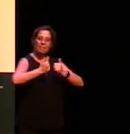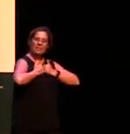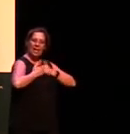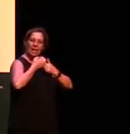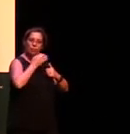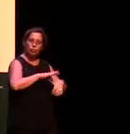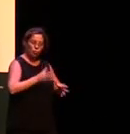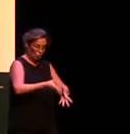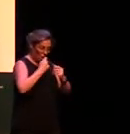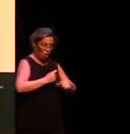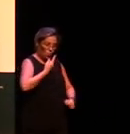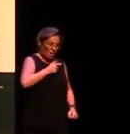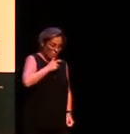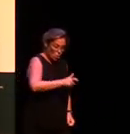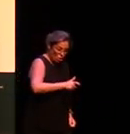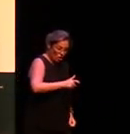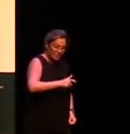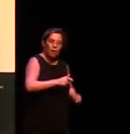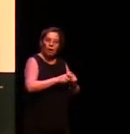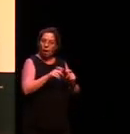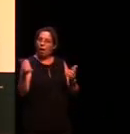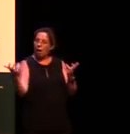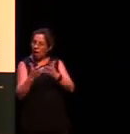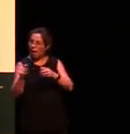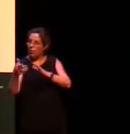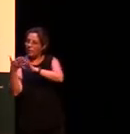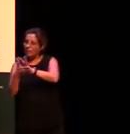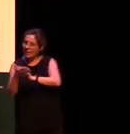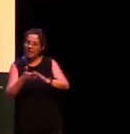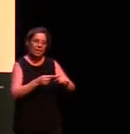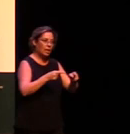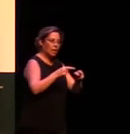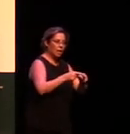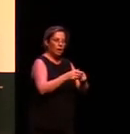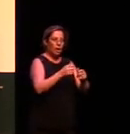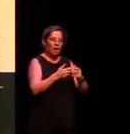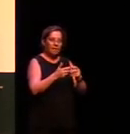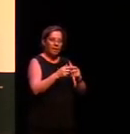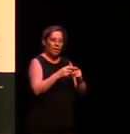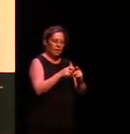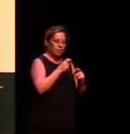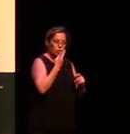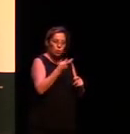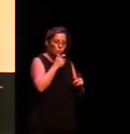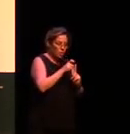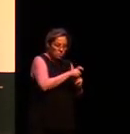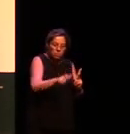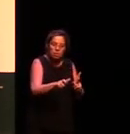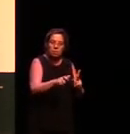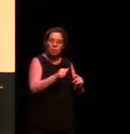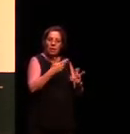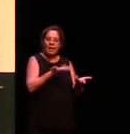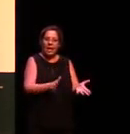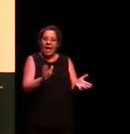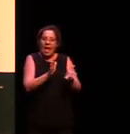Murimpatta that English speaking children would go through when they're learning to speak English and what could all of this tell us